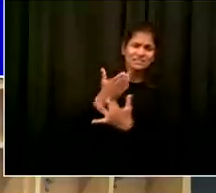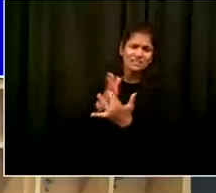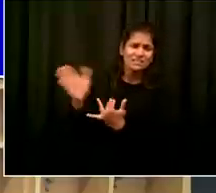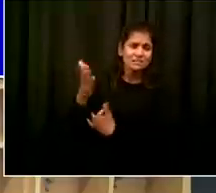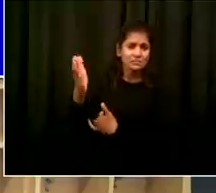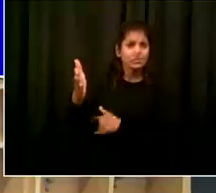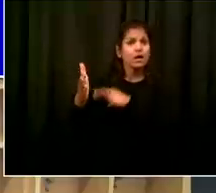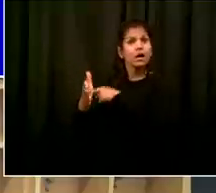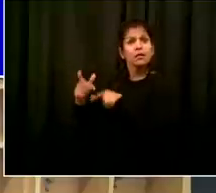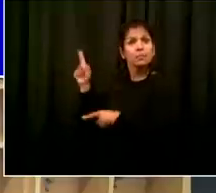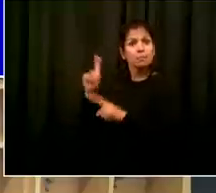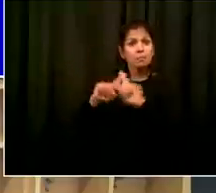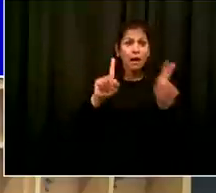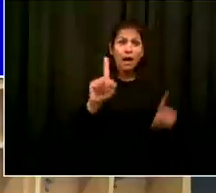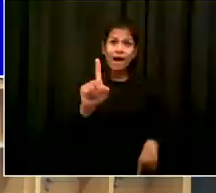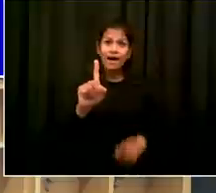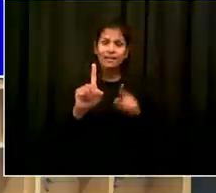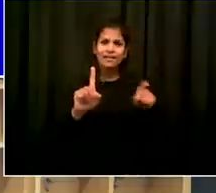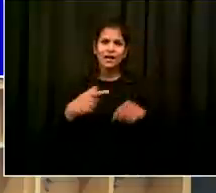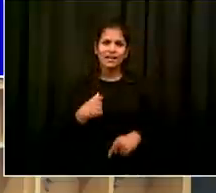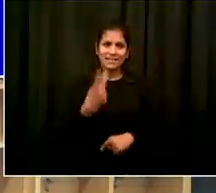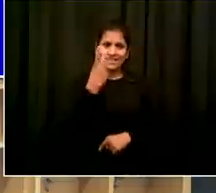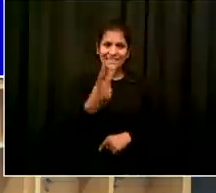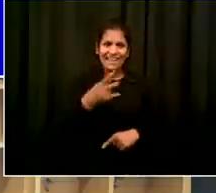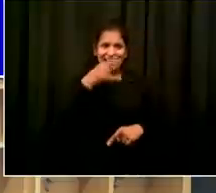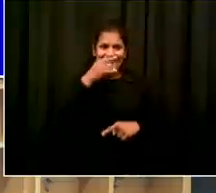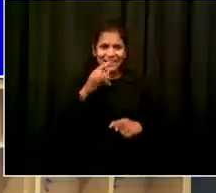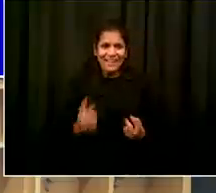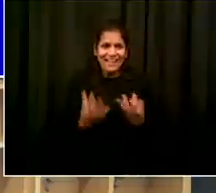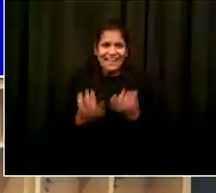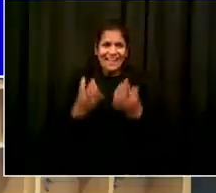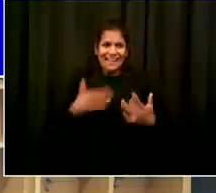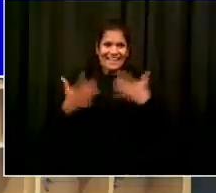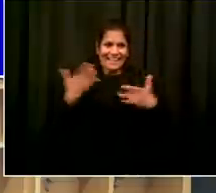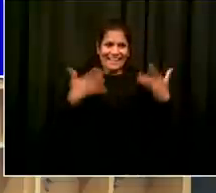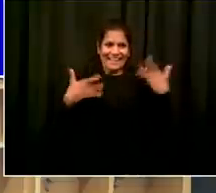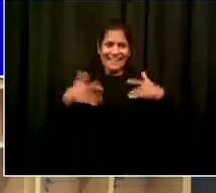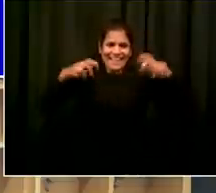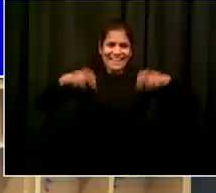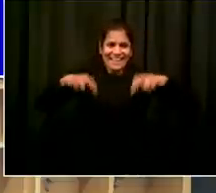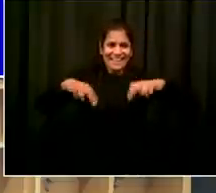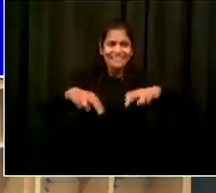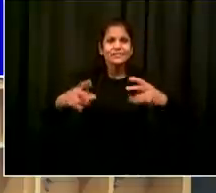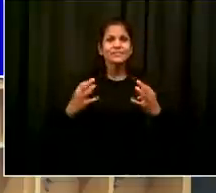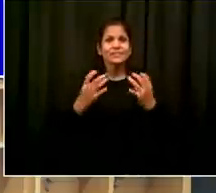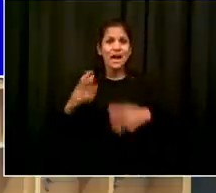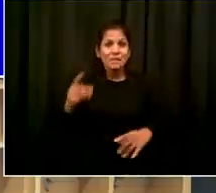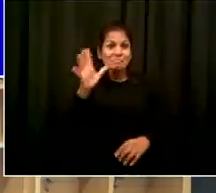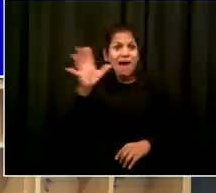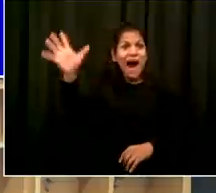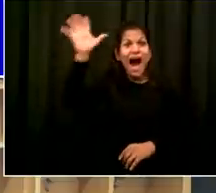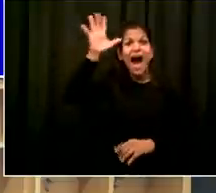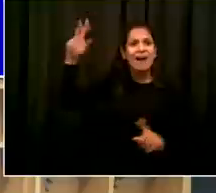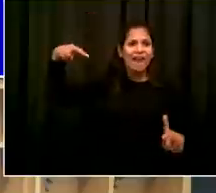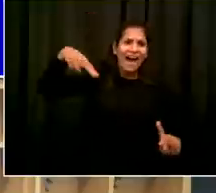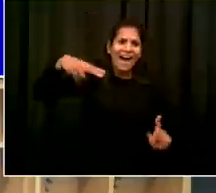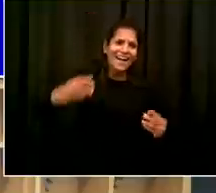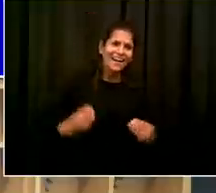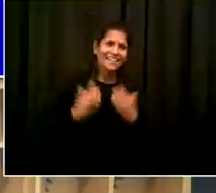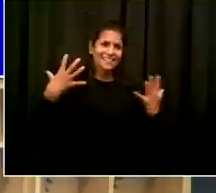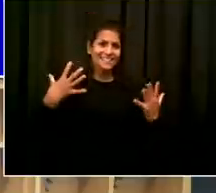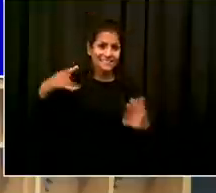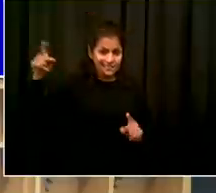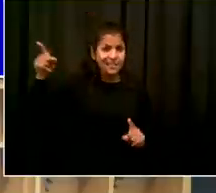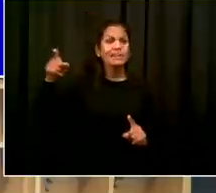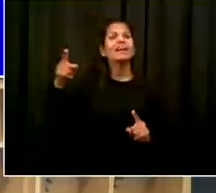parents were relieved to see something coming back to normal a little bit something positive and I think parents